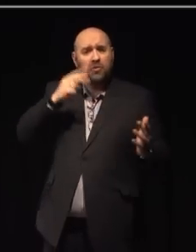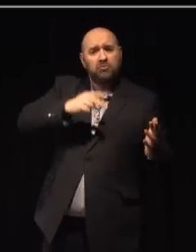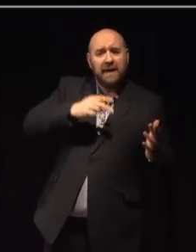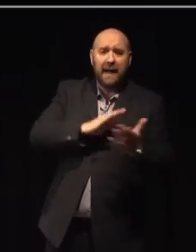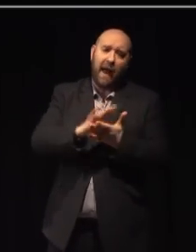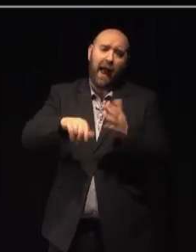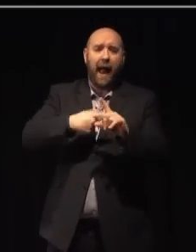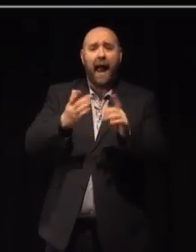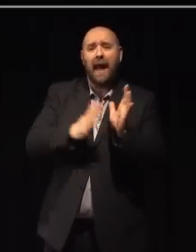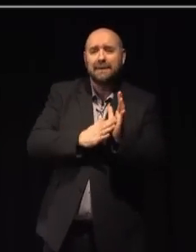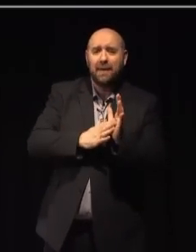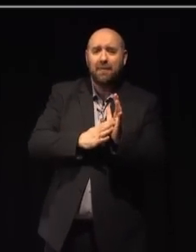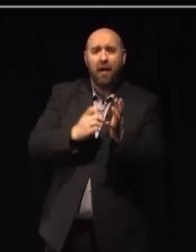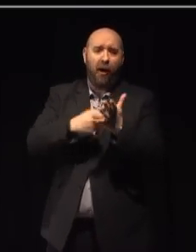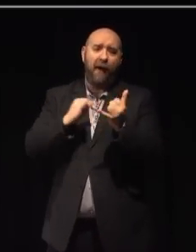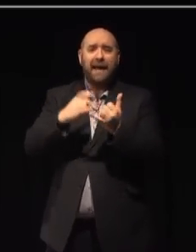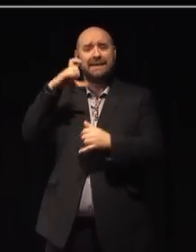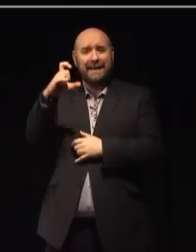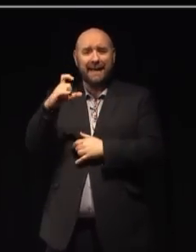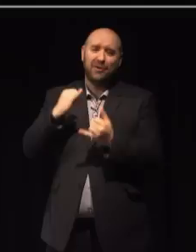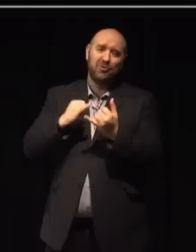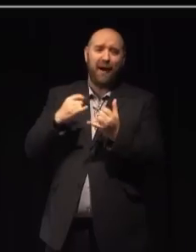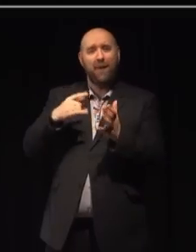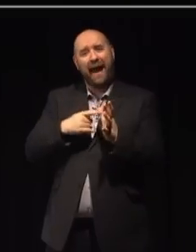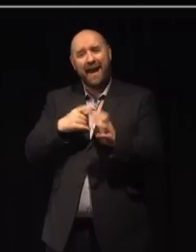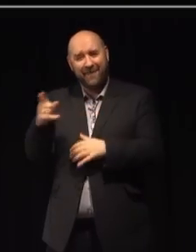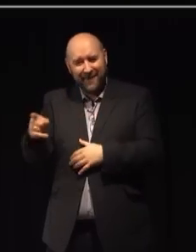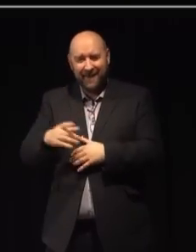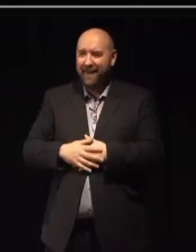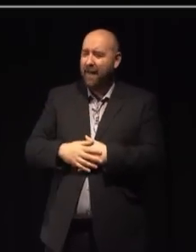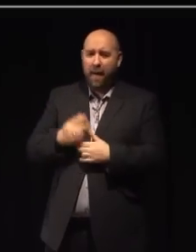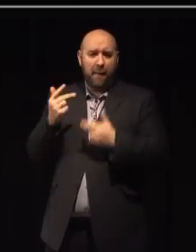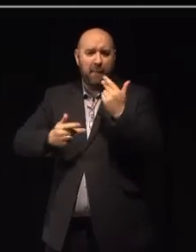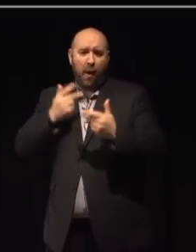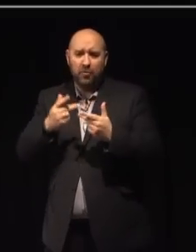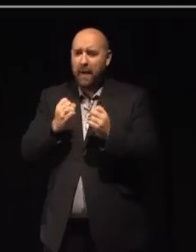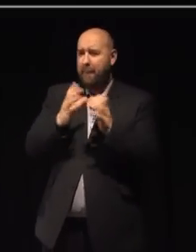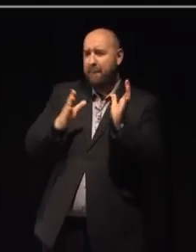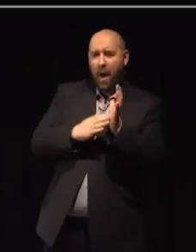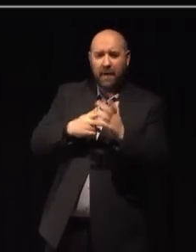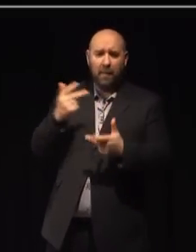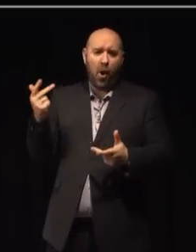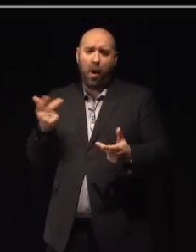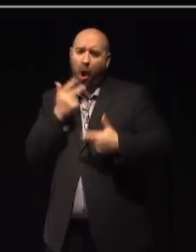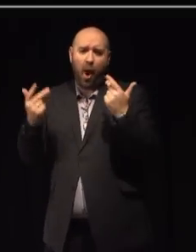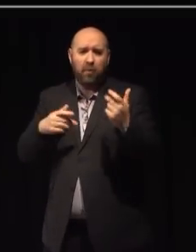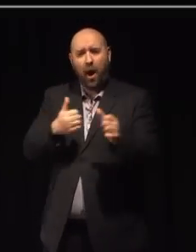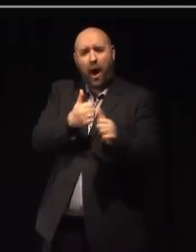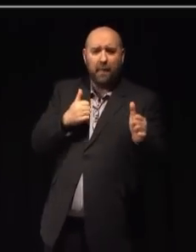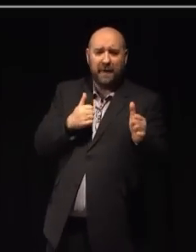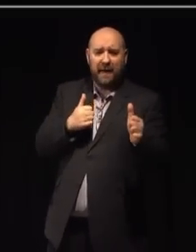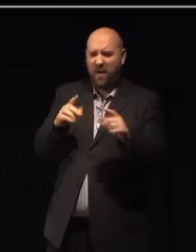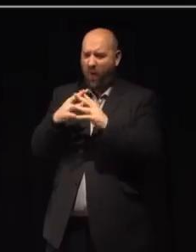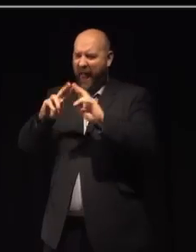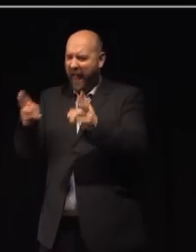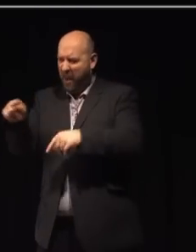Company in Stratford-upon-Avon, from a Birmingham opera company performing in a city centre warehouse to a day behind the